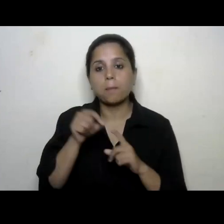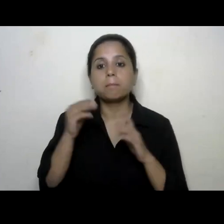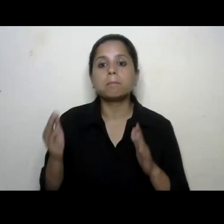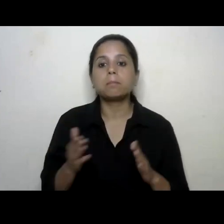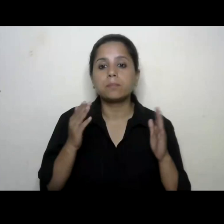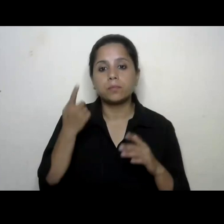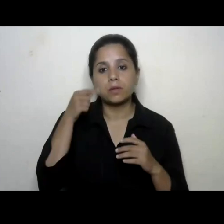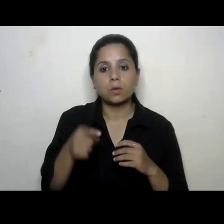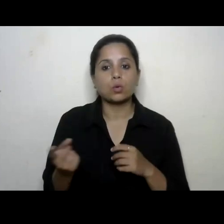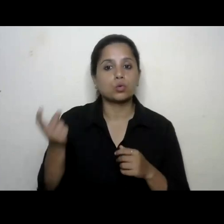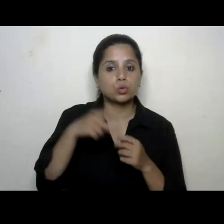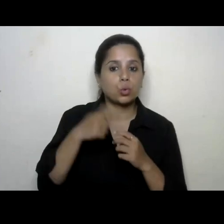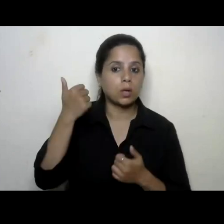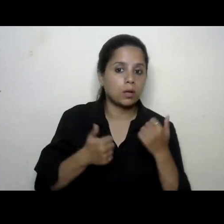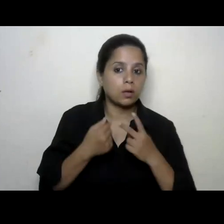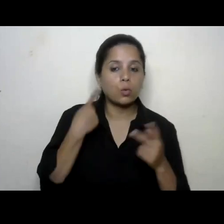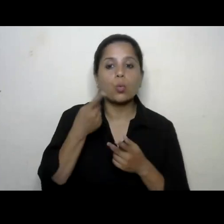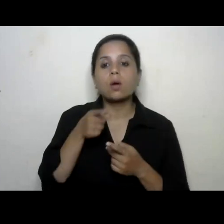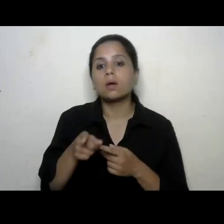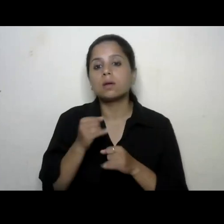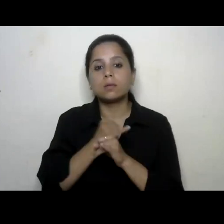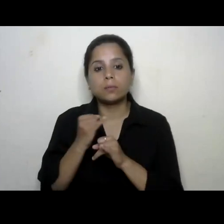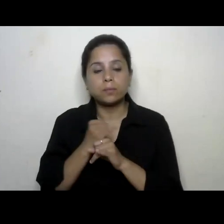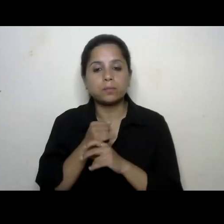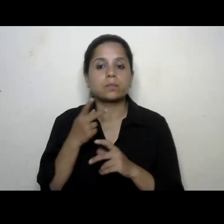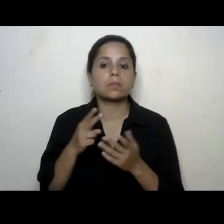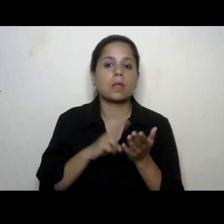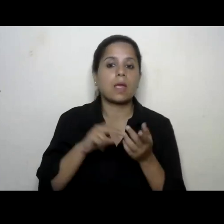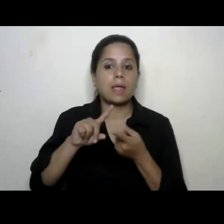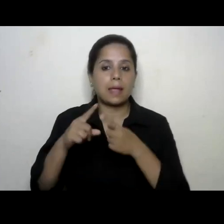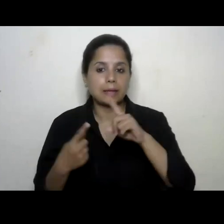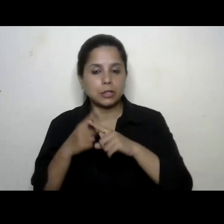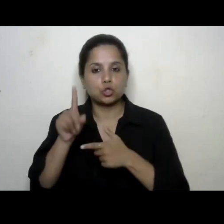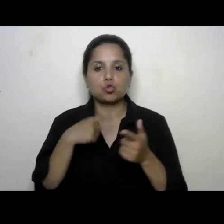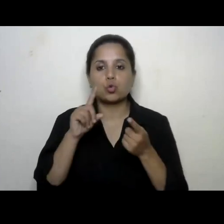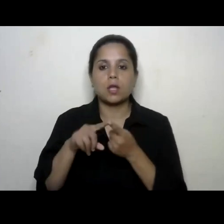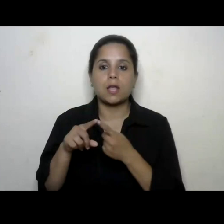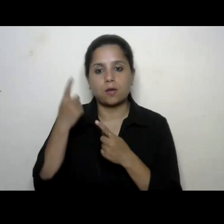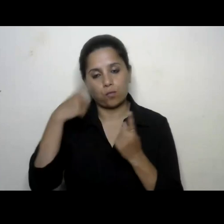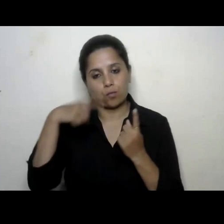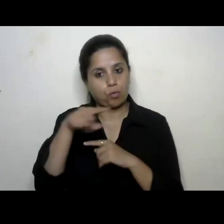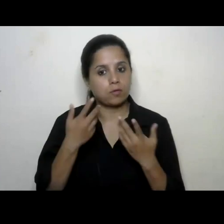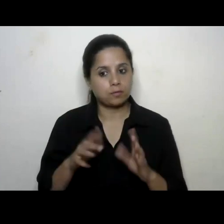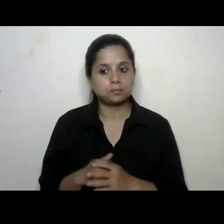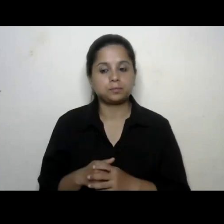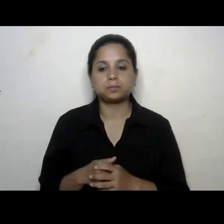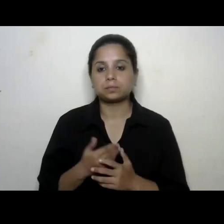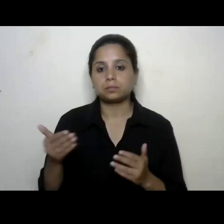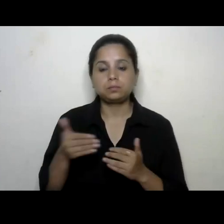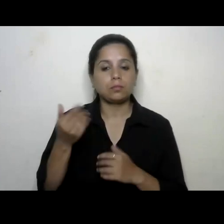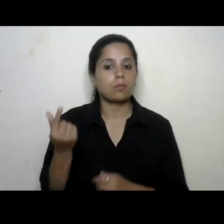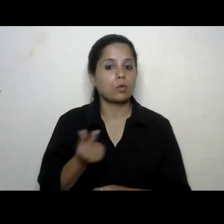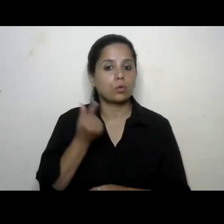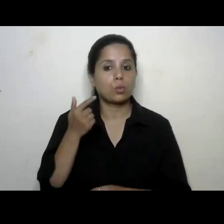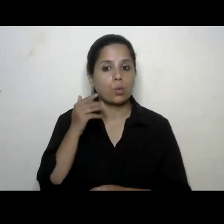joint entrance and neet so these will be very useful